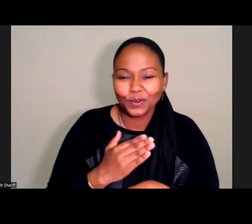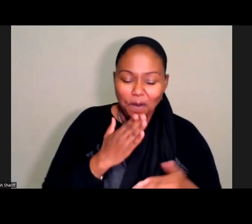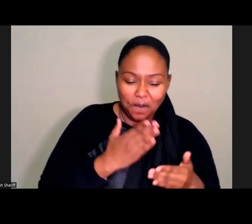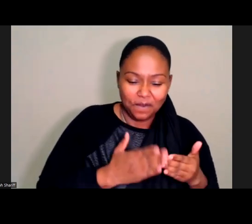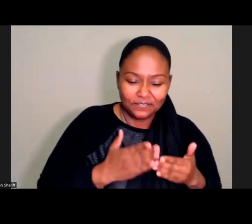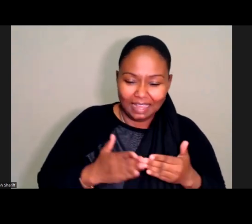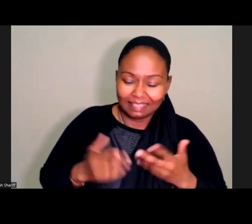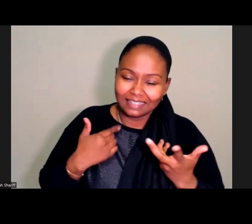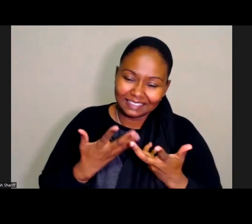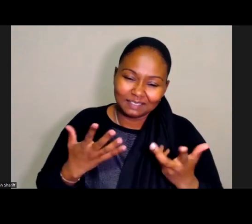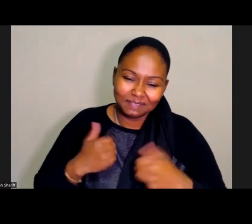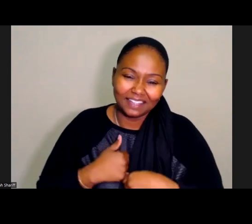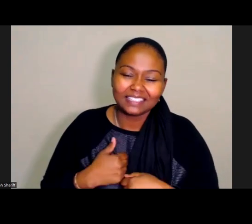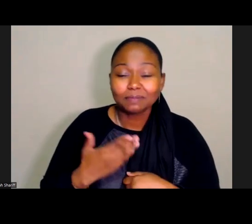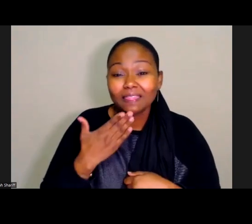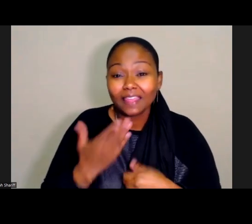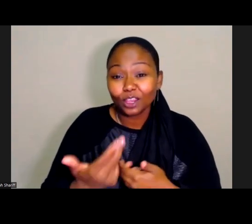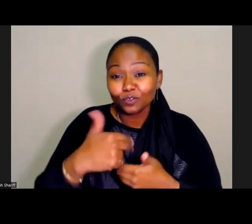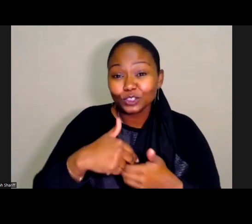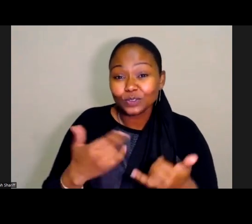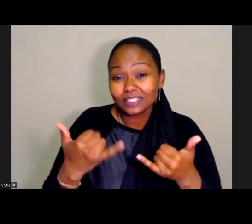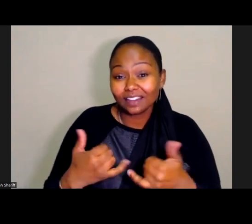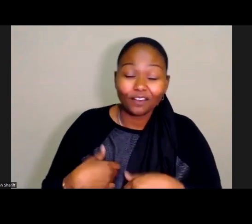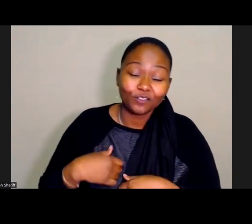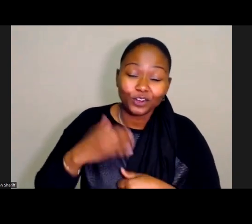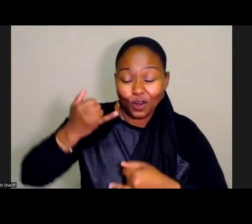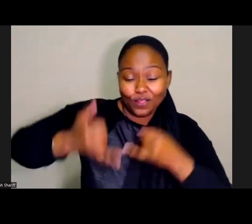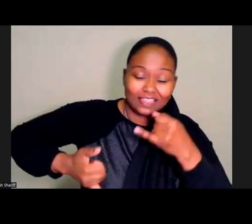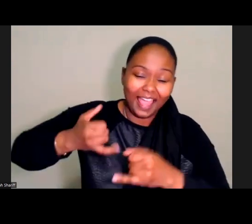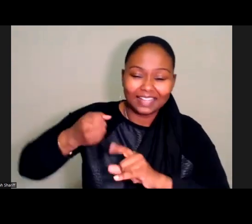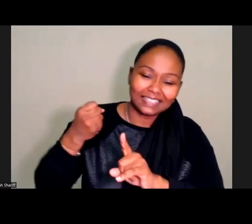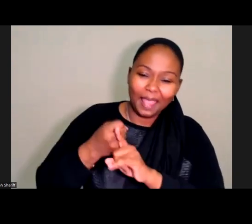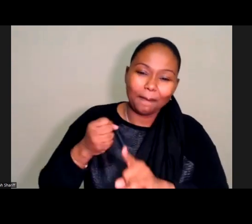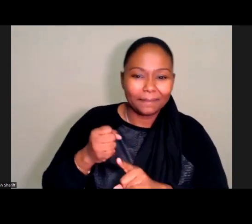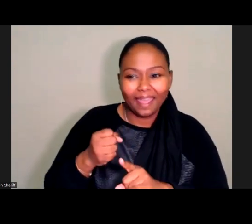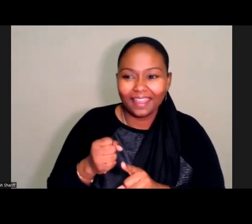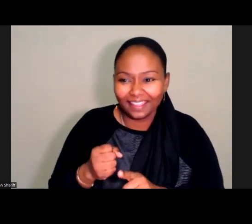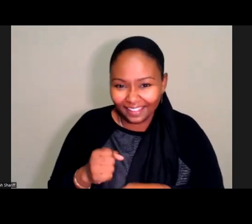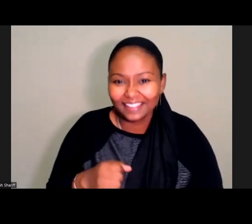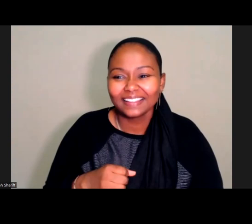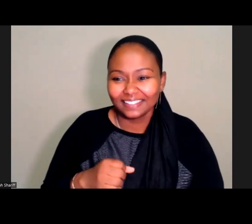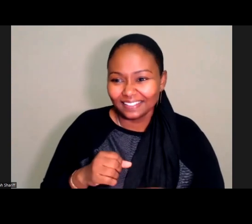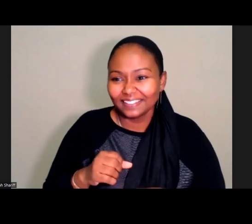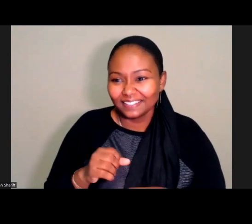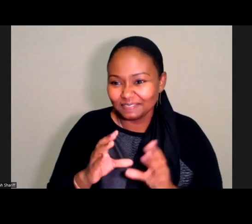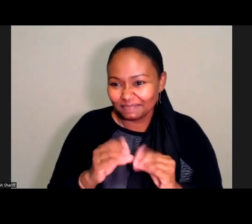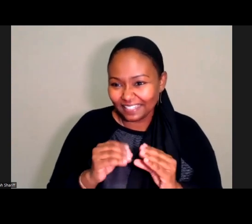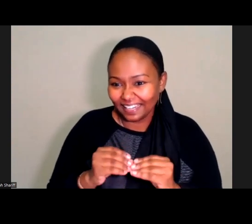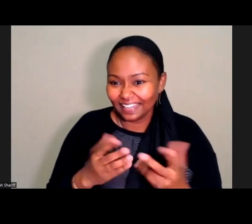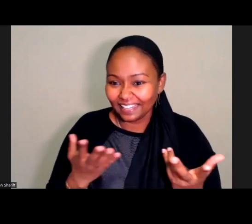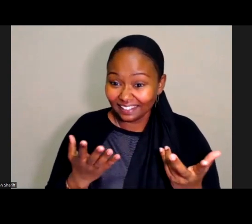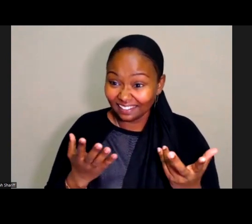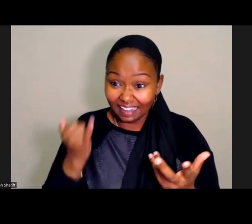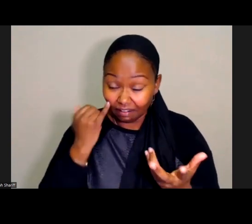can be here today for your final impact committee meeting. Thanks Kim and feel free to stay on and we understand you